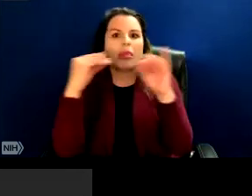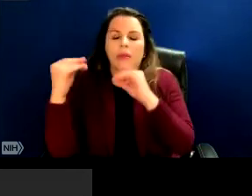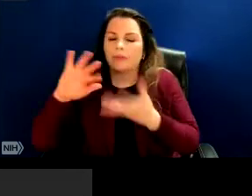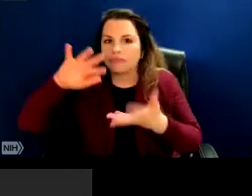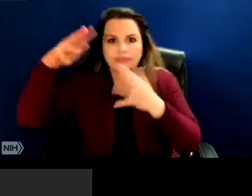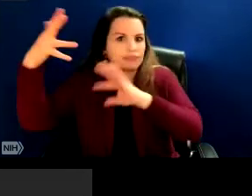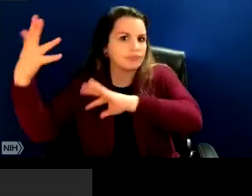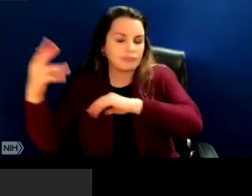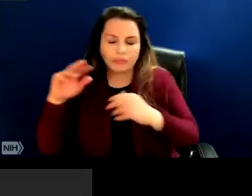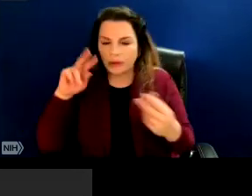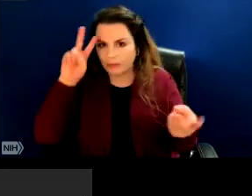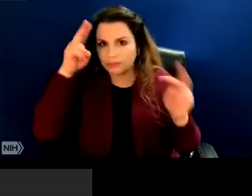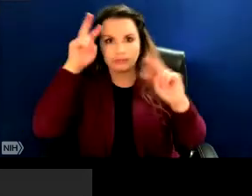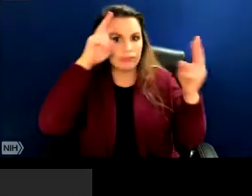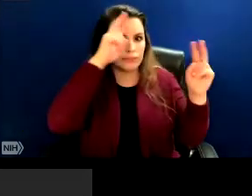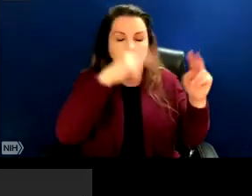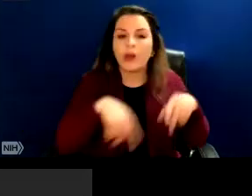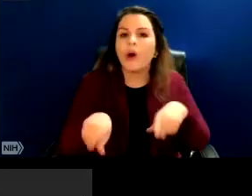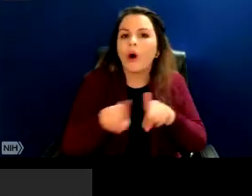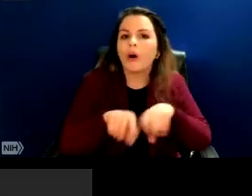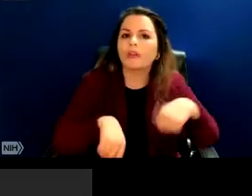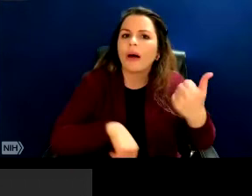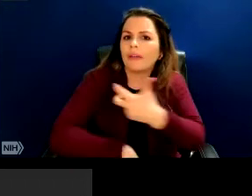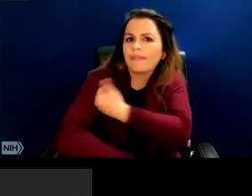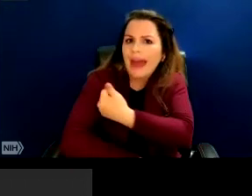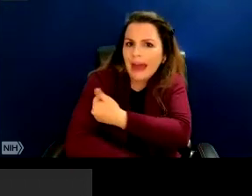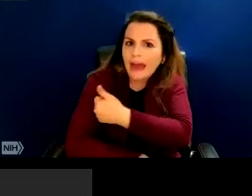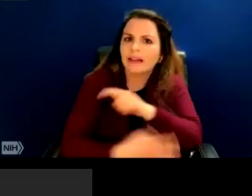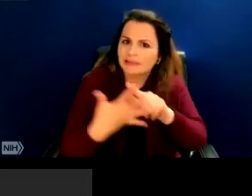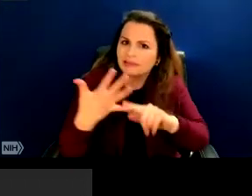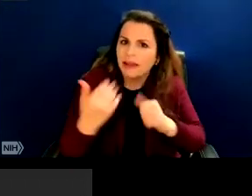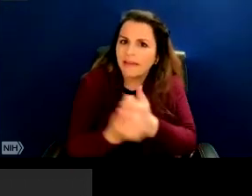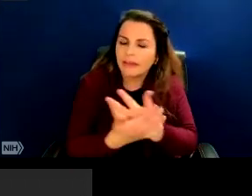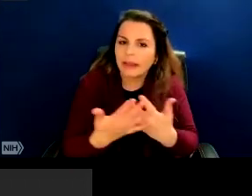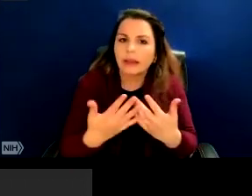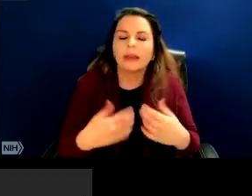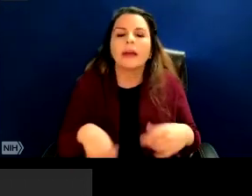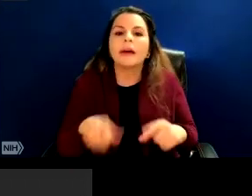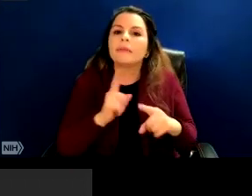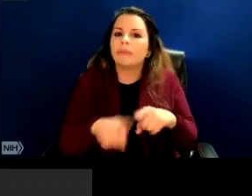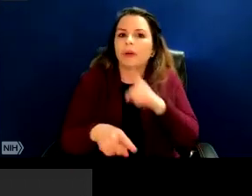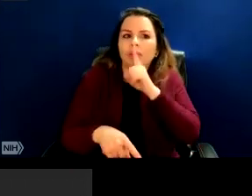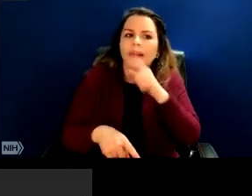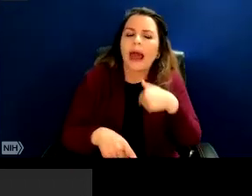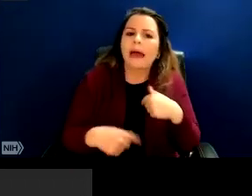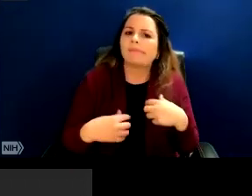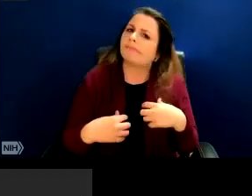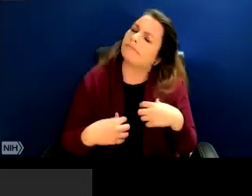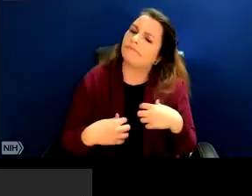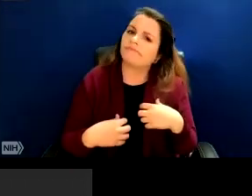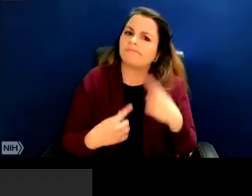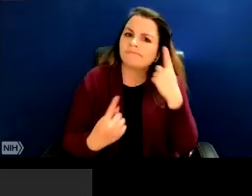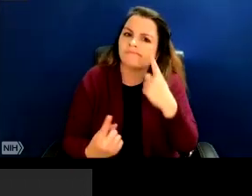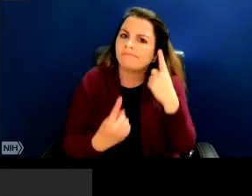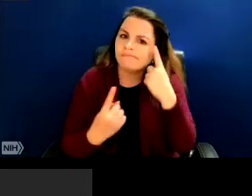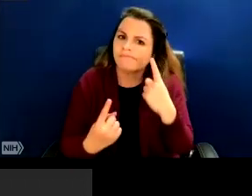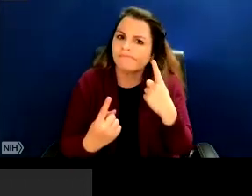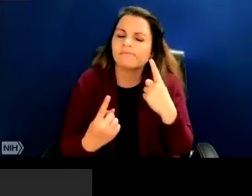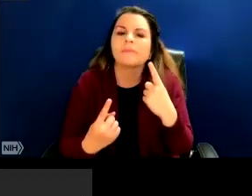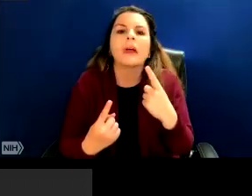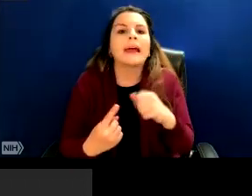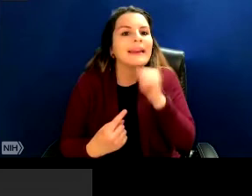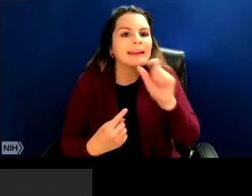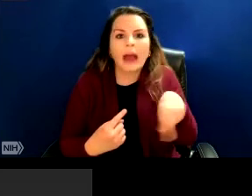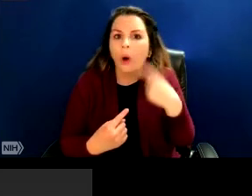and other kinds of medical inquiry. That the public has. And for me, I asked these questions in relationship to not only